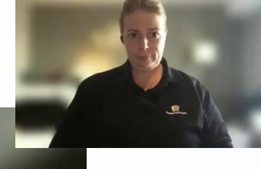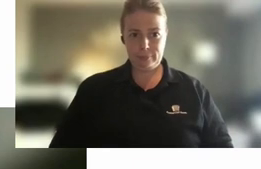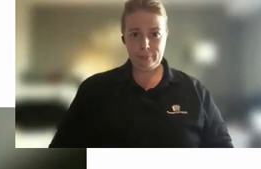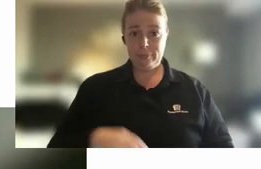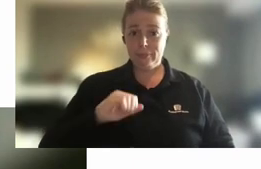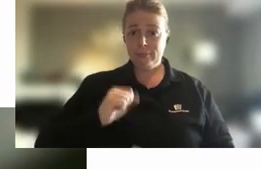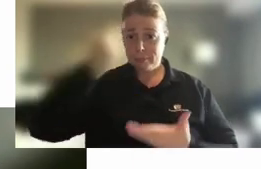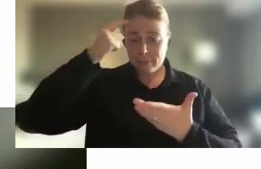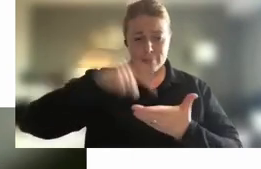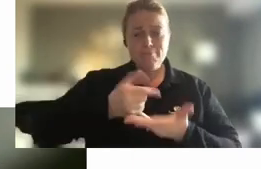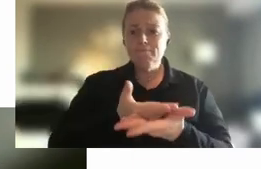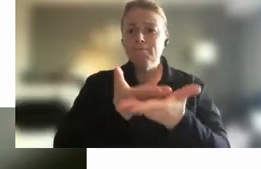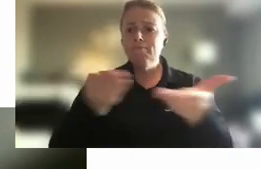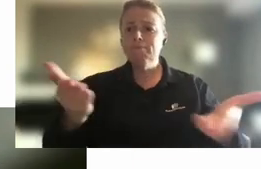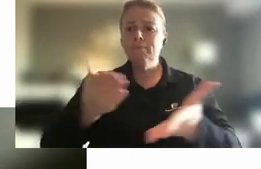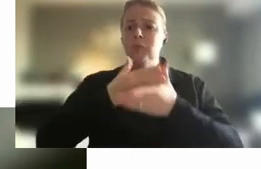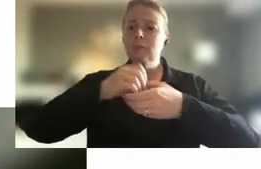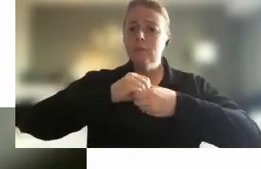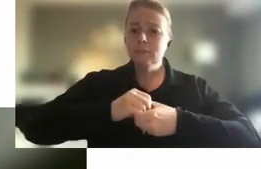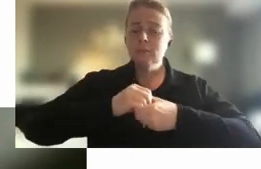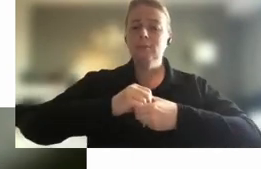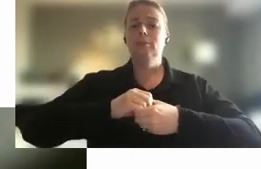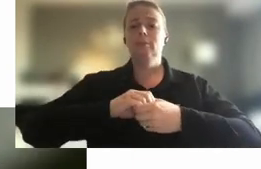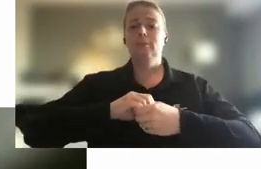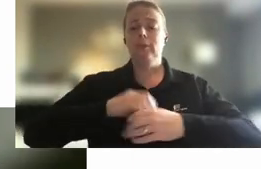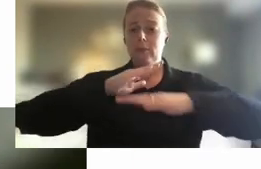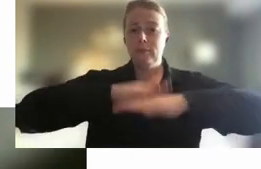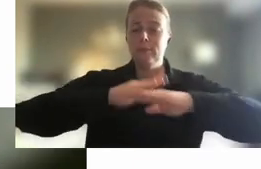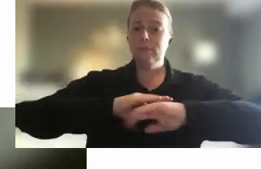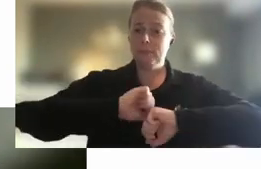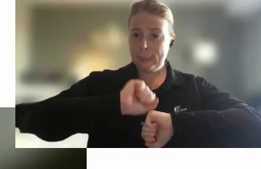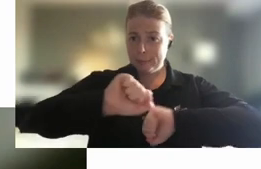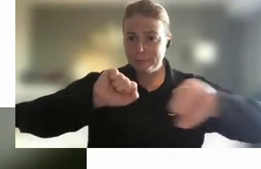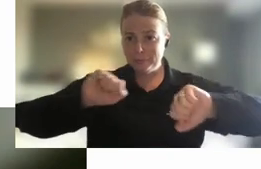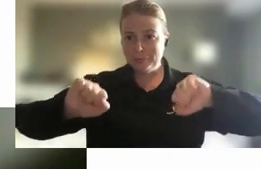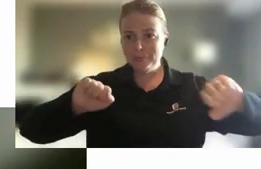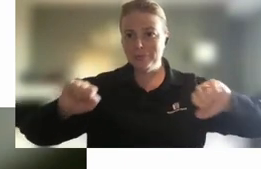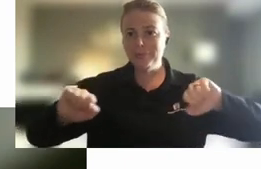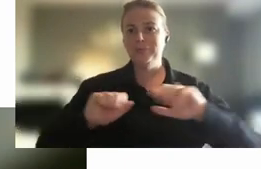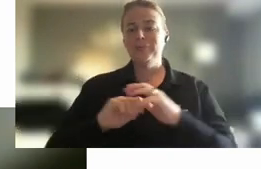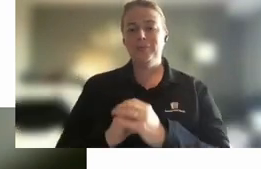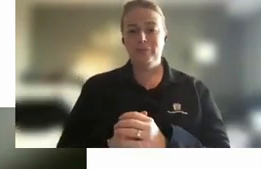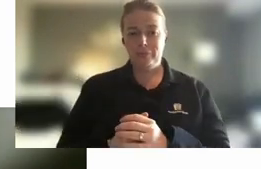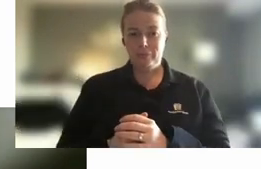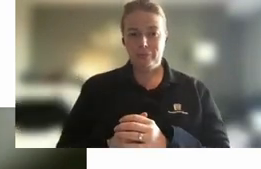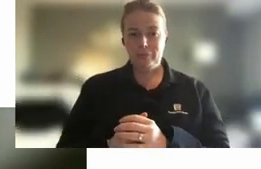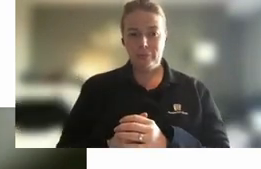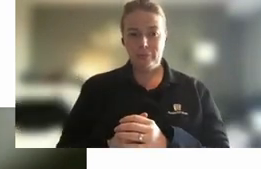acknowledgement to the traditional custodians on whose country you are participating from today.